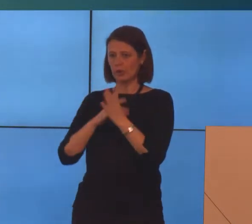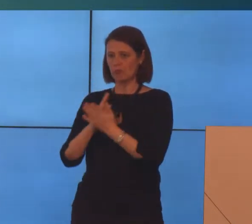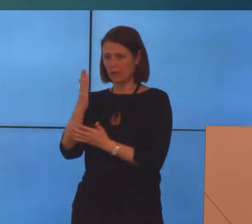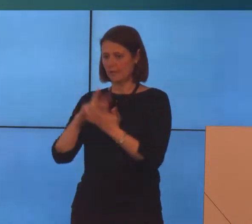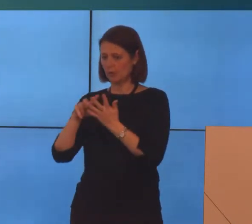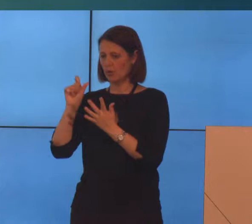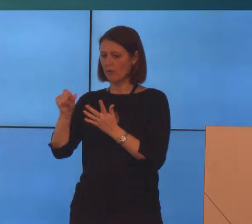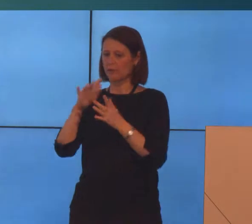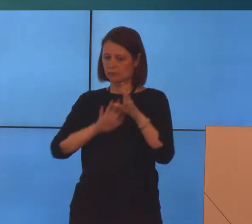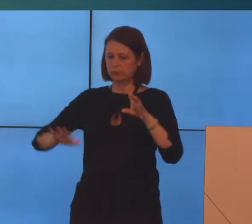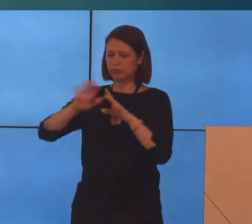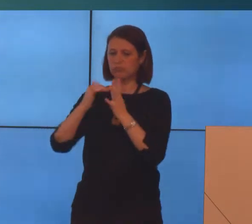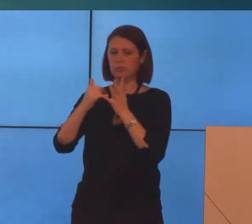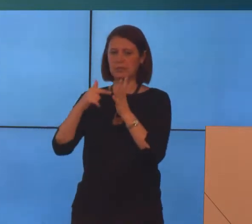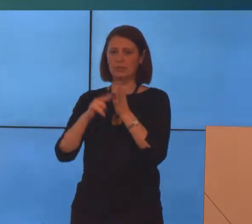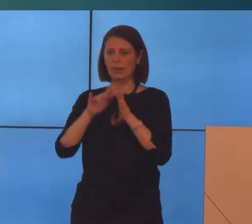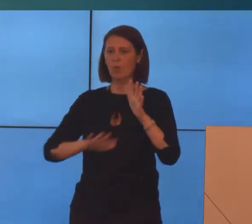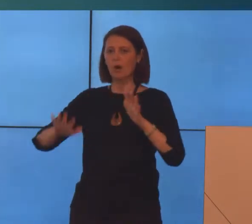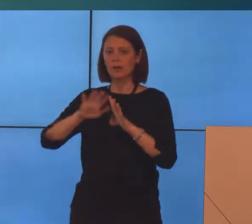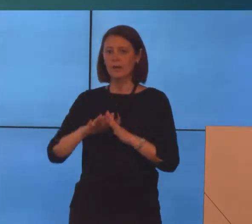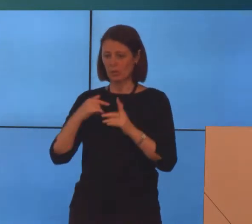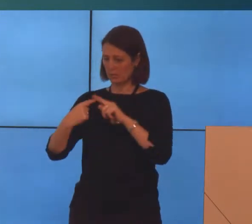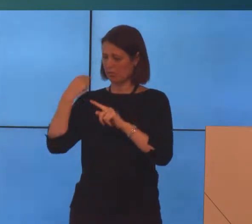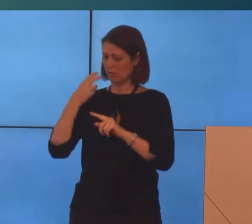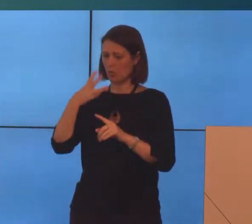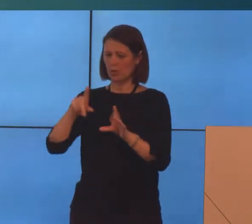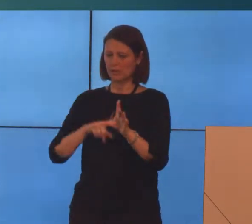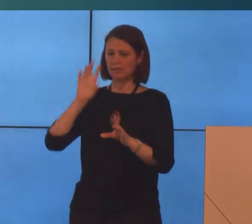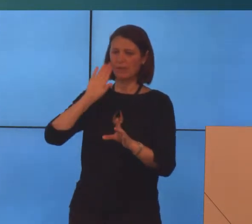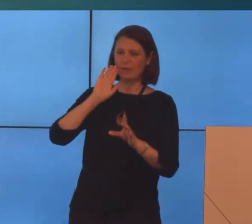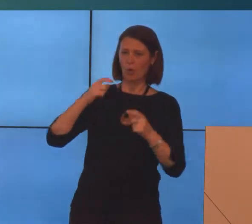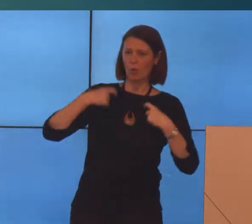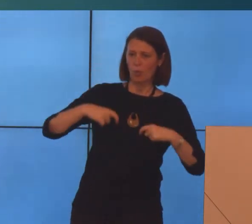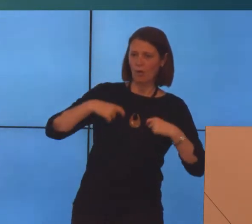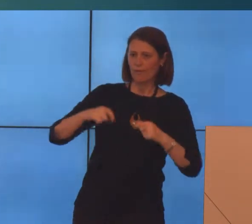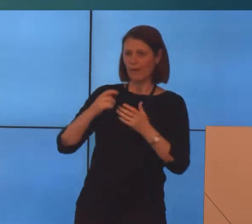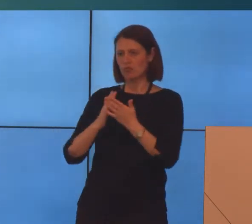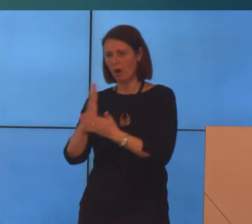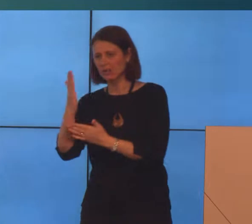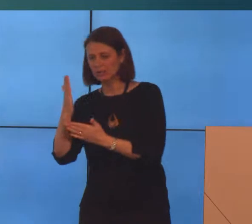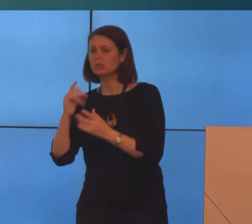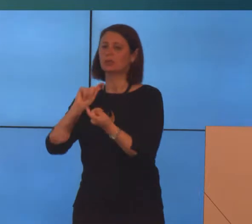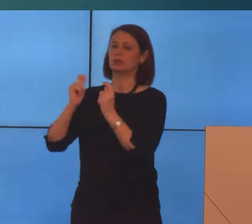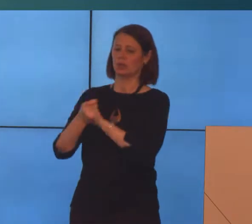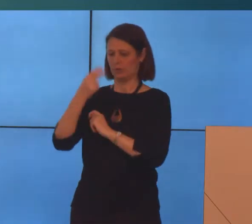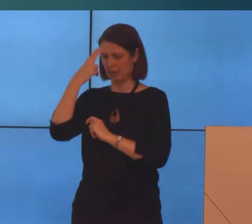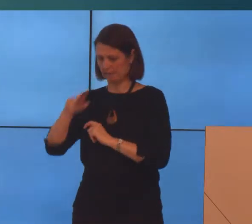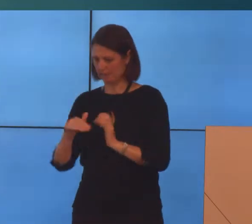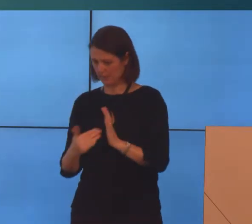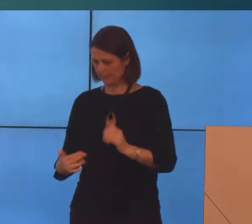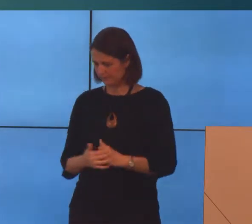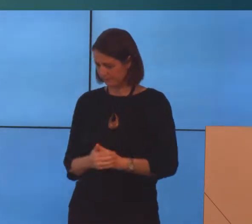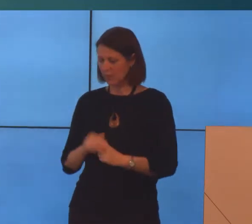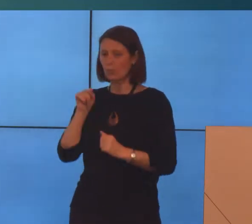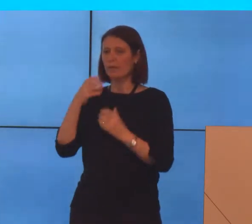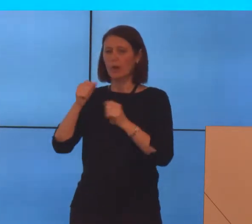legal centre. And we've been around for about 30 years. were previously called the Welfare Rights Unit. And SSRV has had a long history